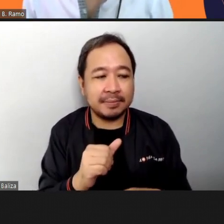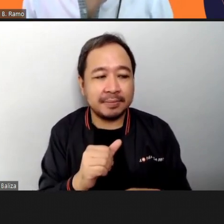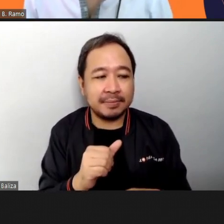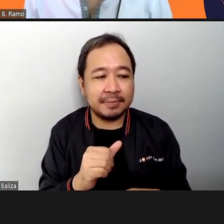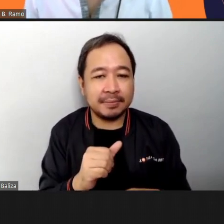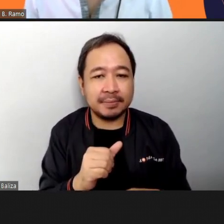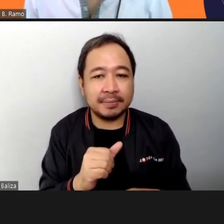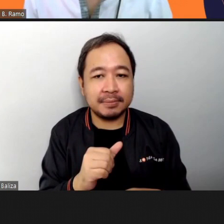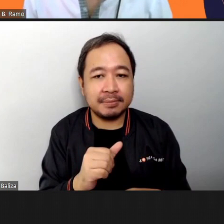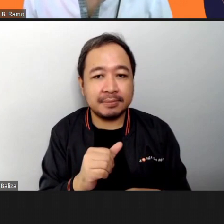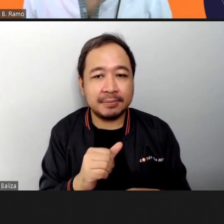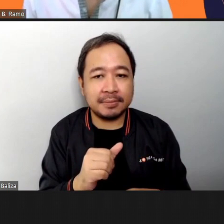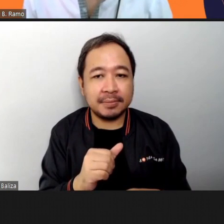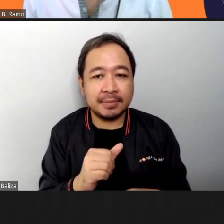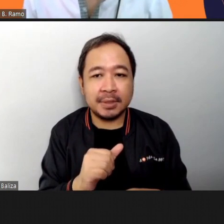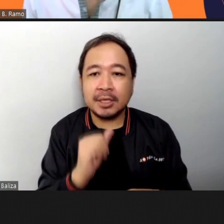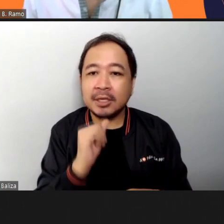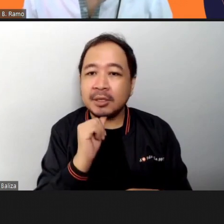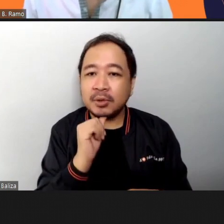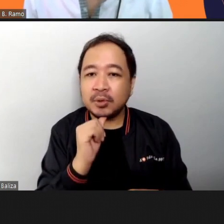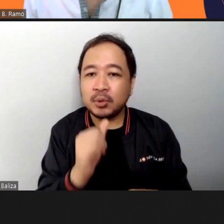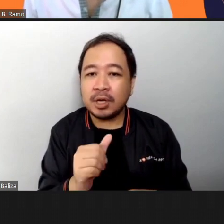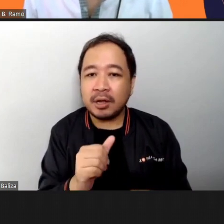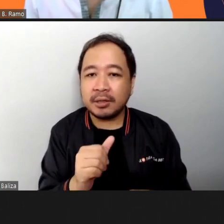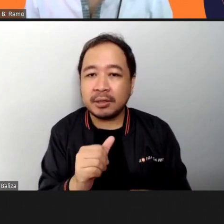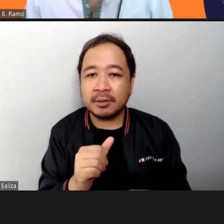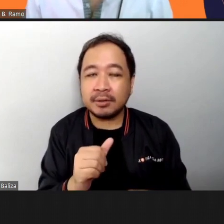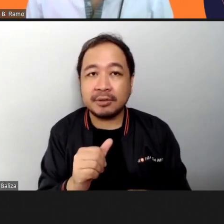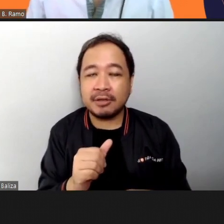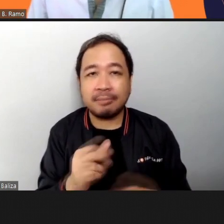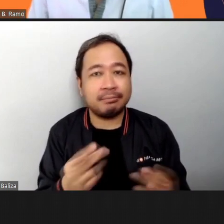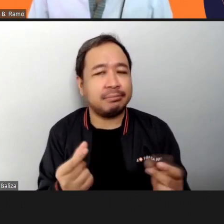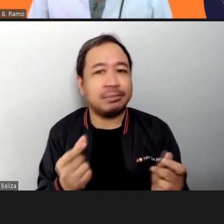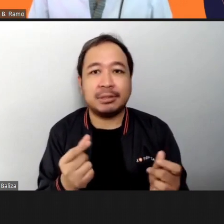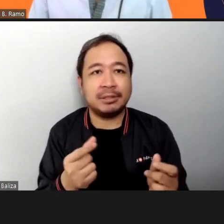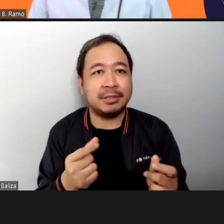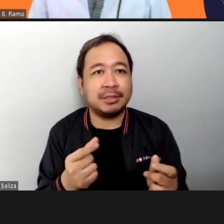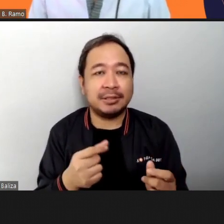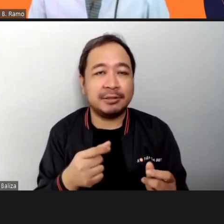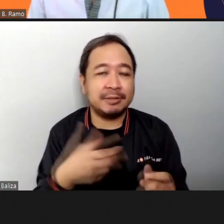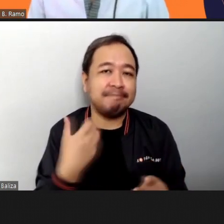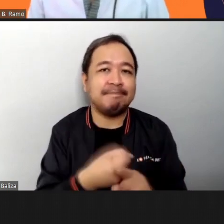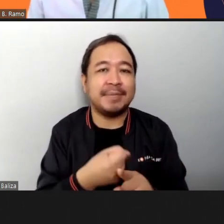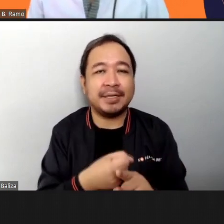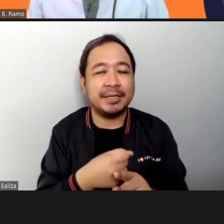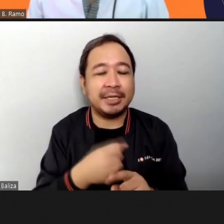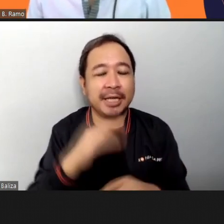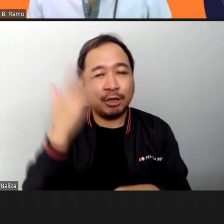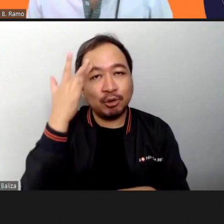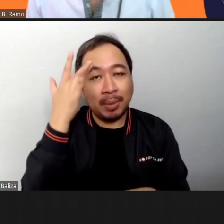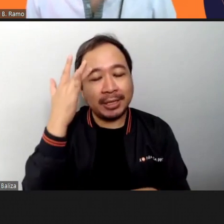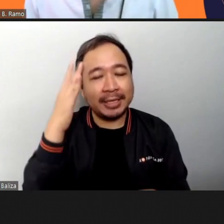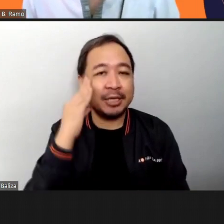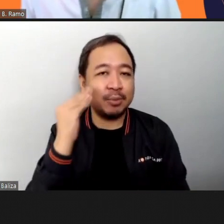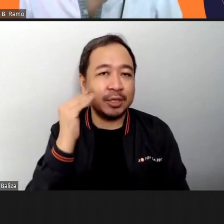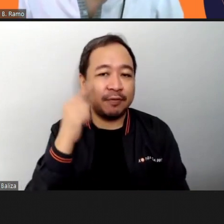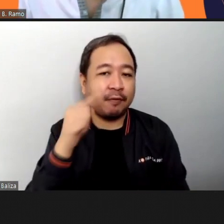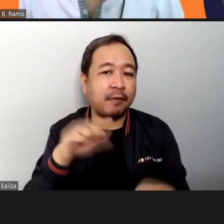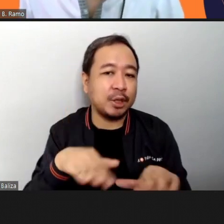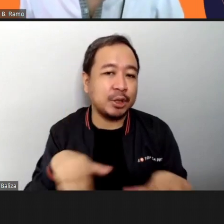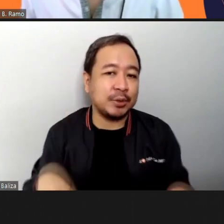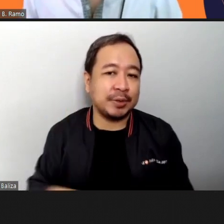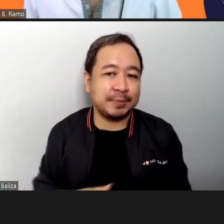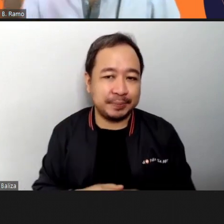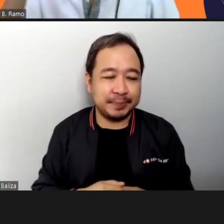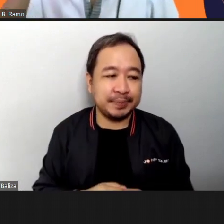that you do not trigger the traumatic experiences of children thank you